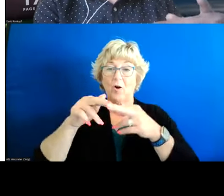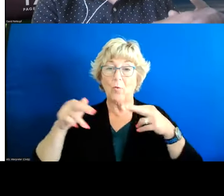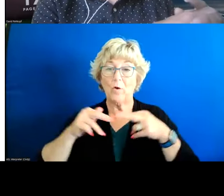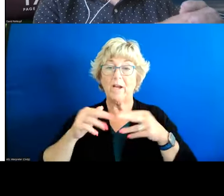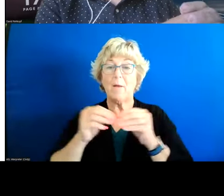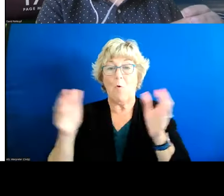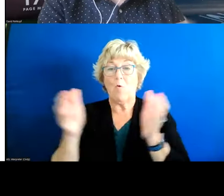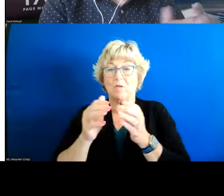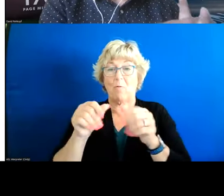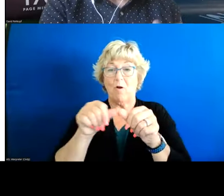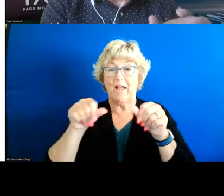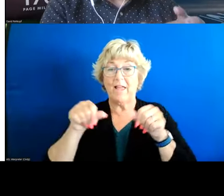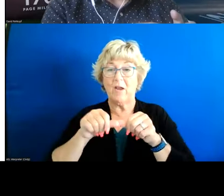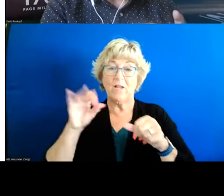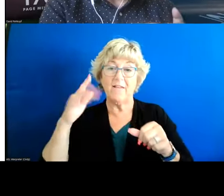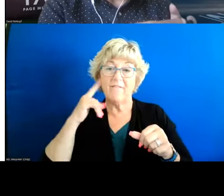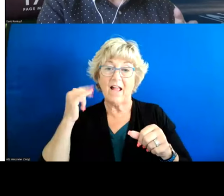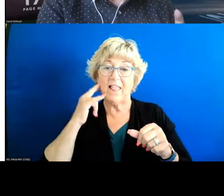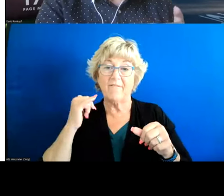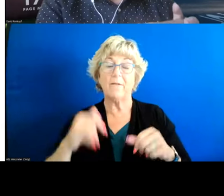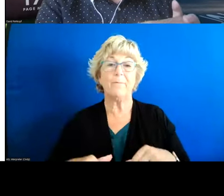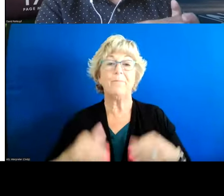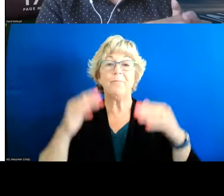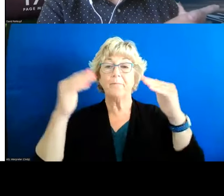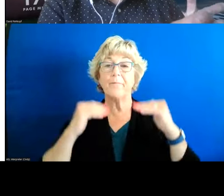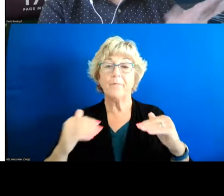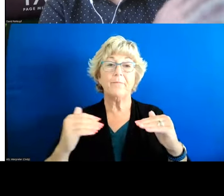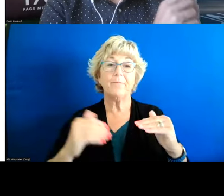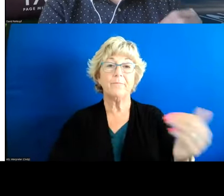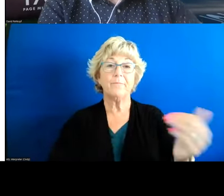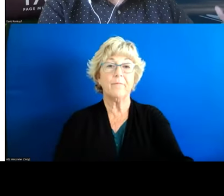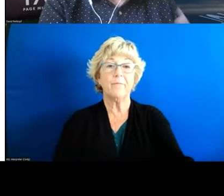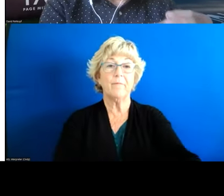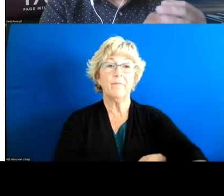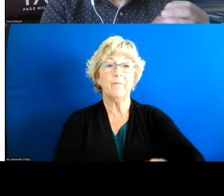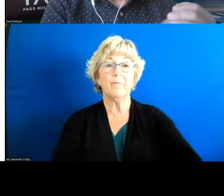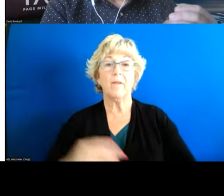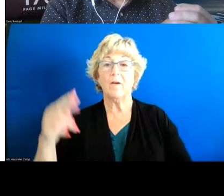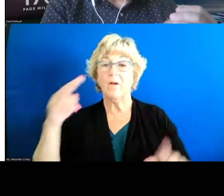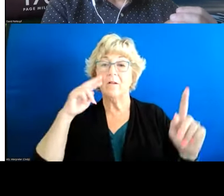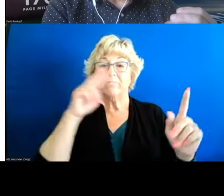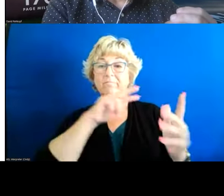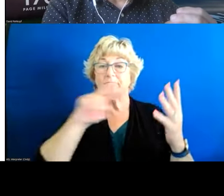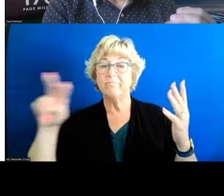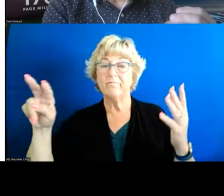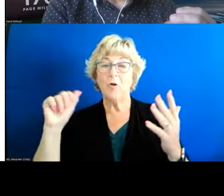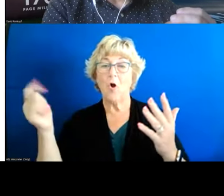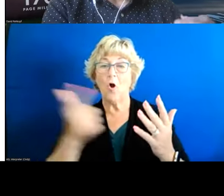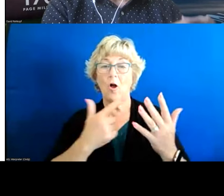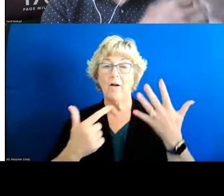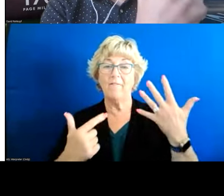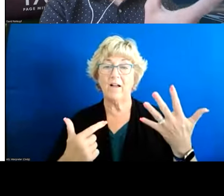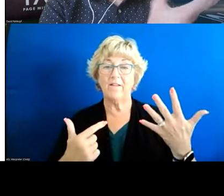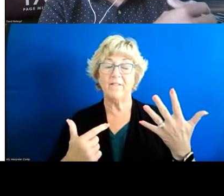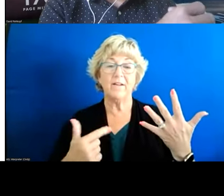smaller regions of california um next slide okay so uh you can go ahead and click through to all five here i think i guess it's not quite